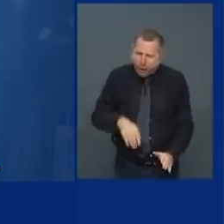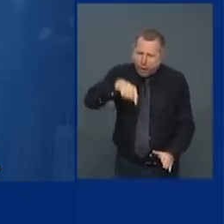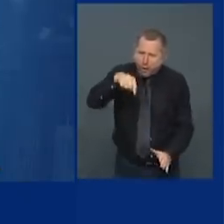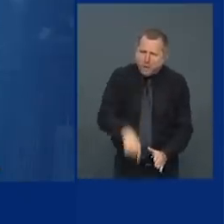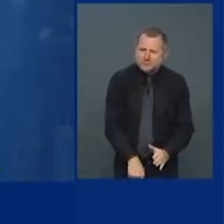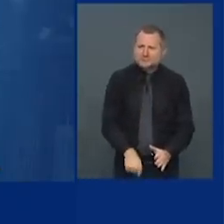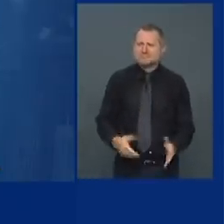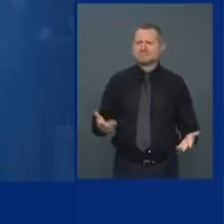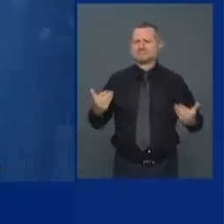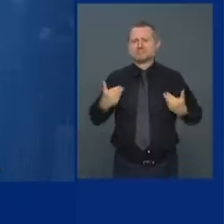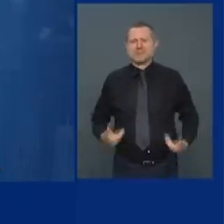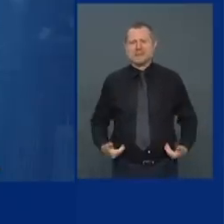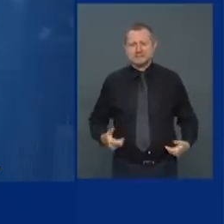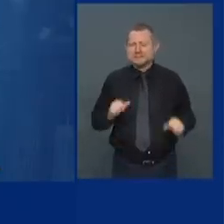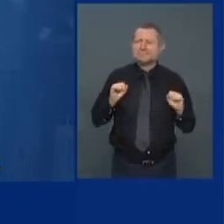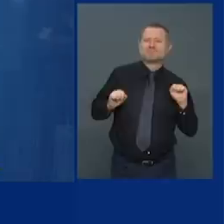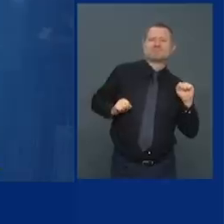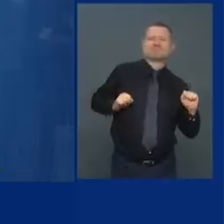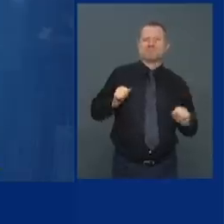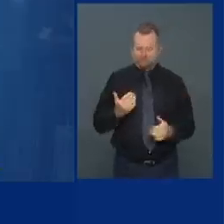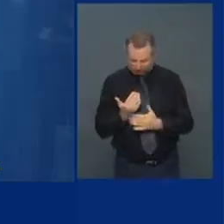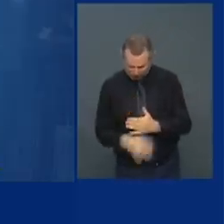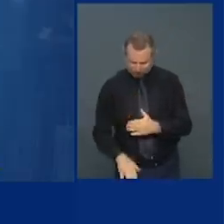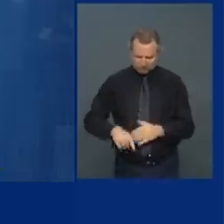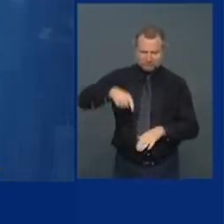I get it. I get the anxiety.